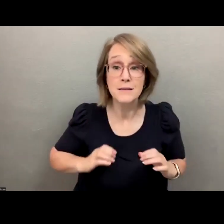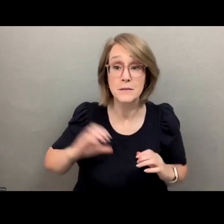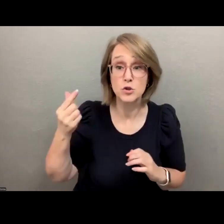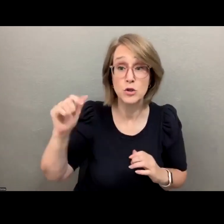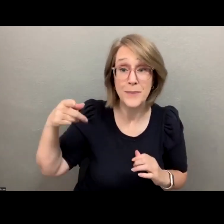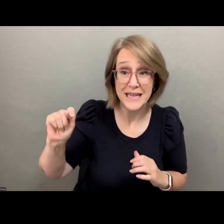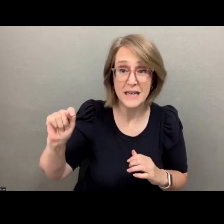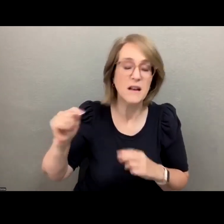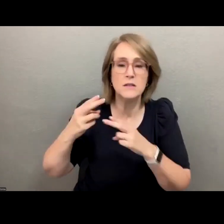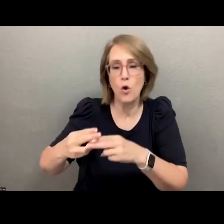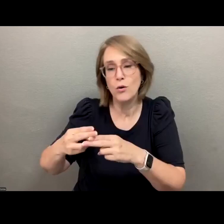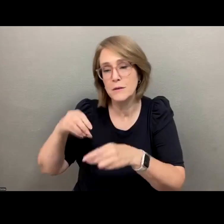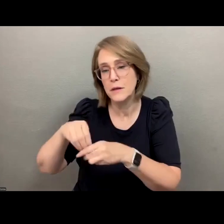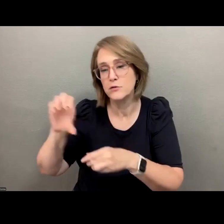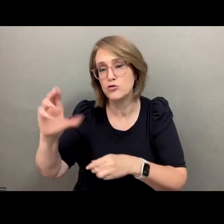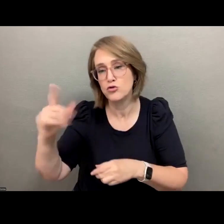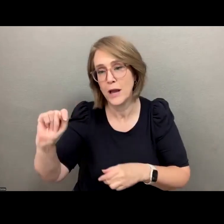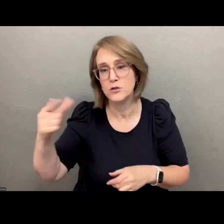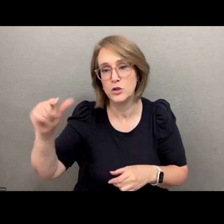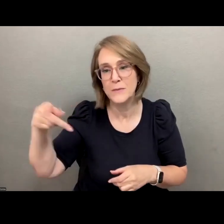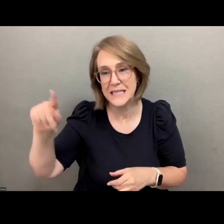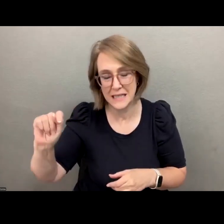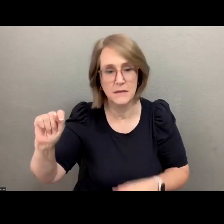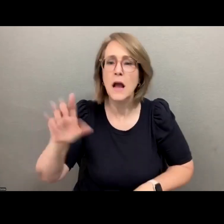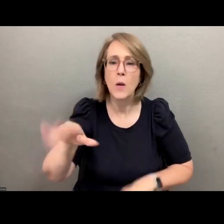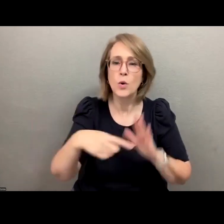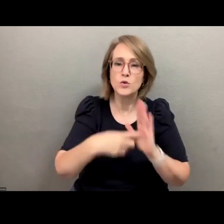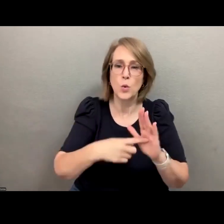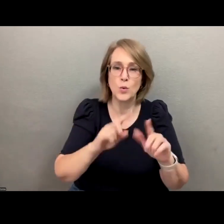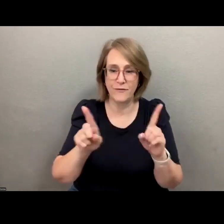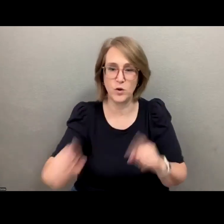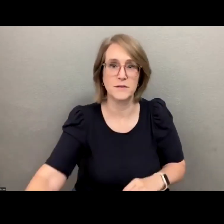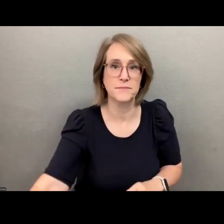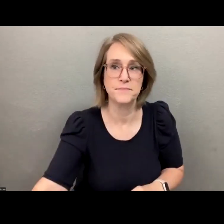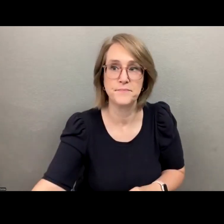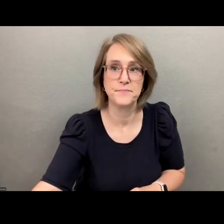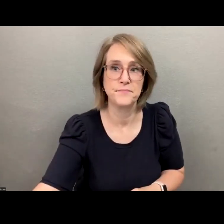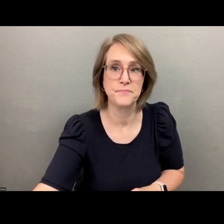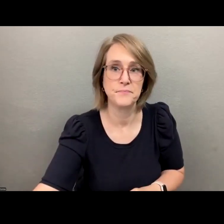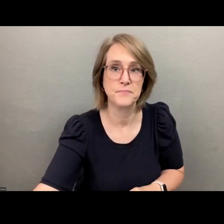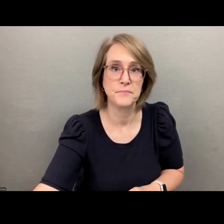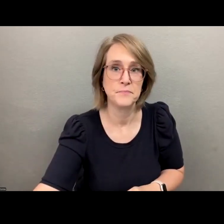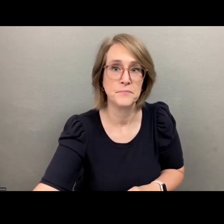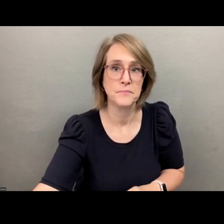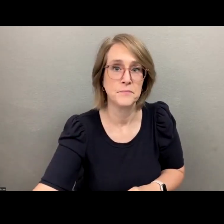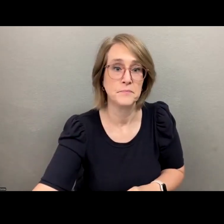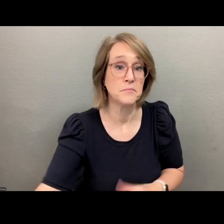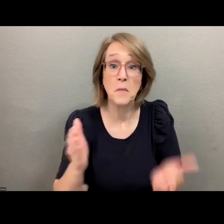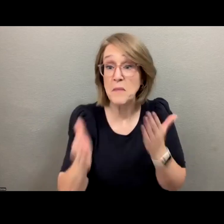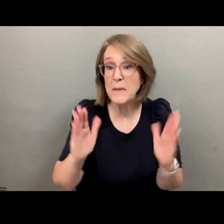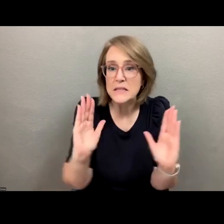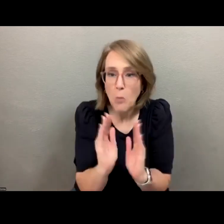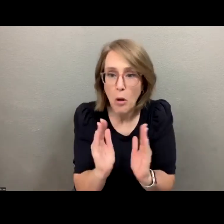ChatGPT calls them. So let me illustrate a different use case, perhaps a little